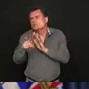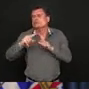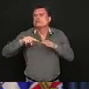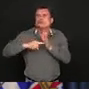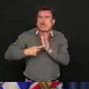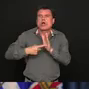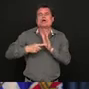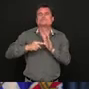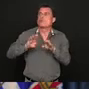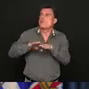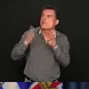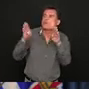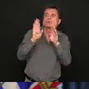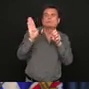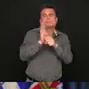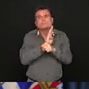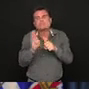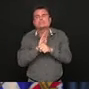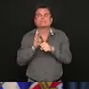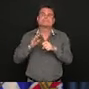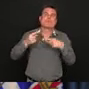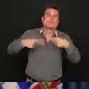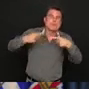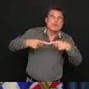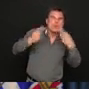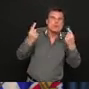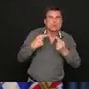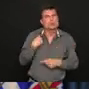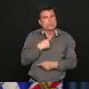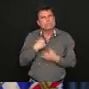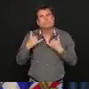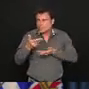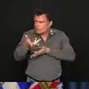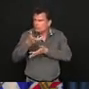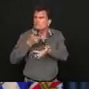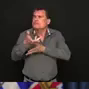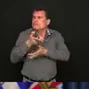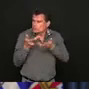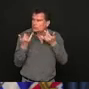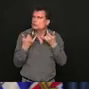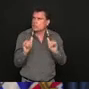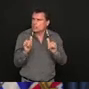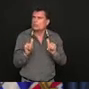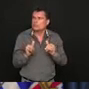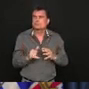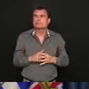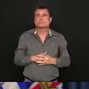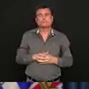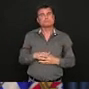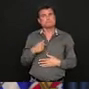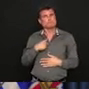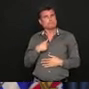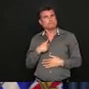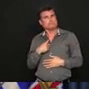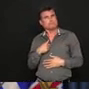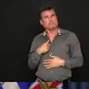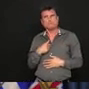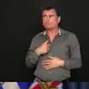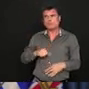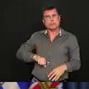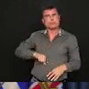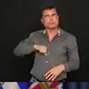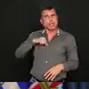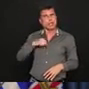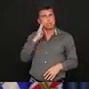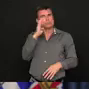counting on British Columbia to lead the way in Canada and certainly I've been in regular contact with Premier Sandy Silver in Yukon